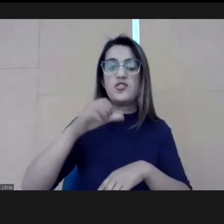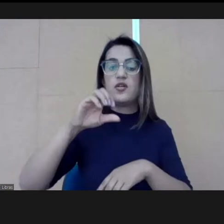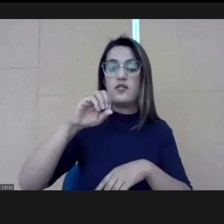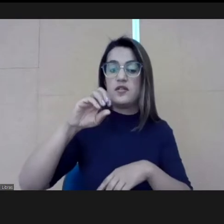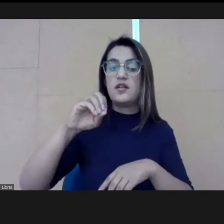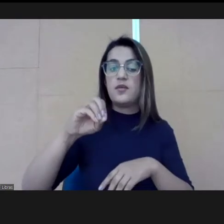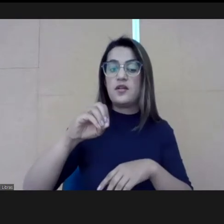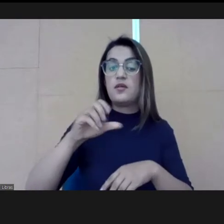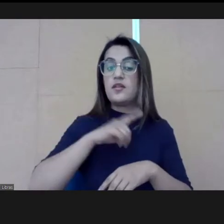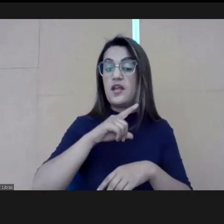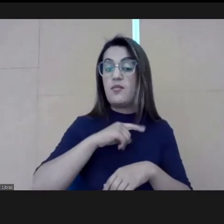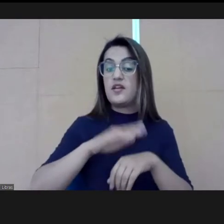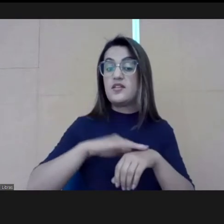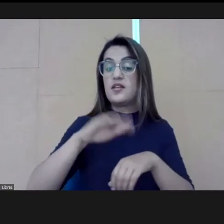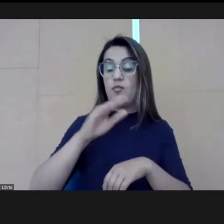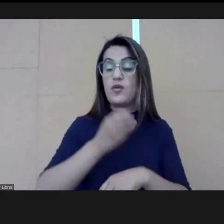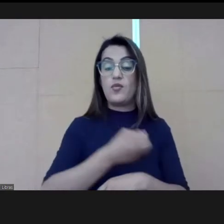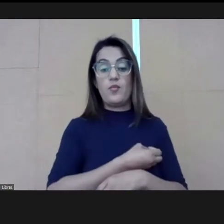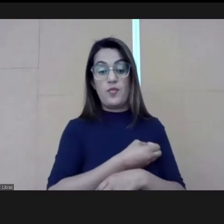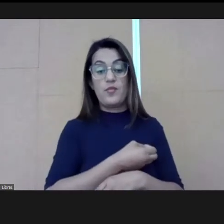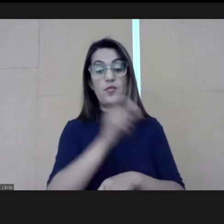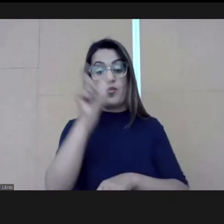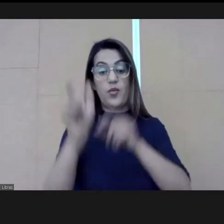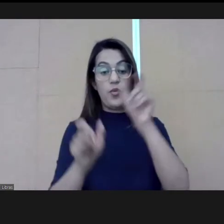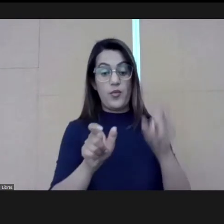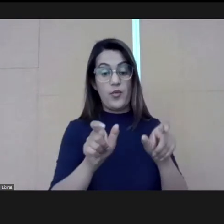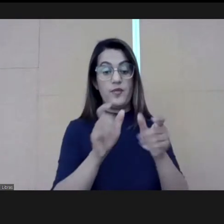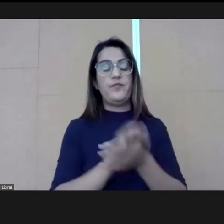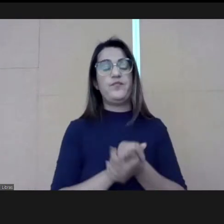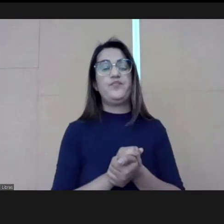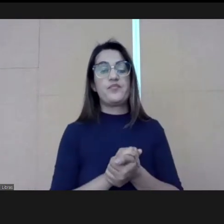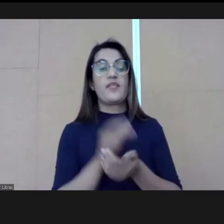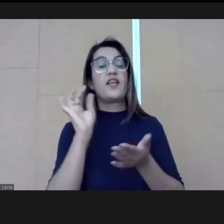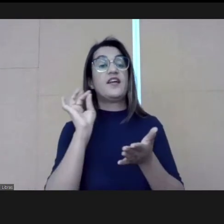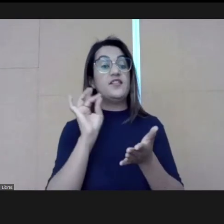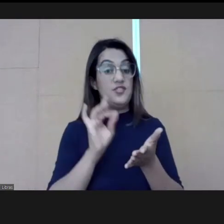we deal with these initial realities, these realities we have in Brazil.